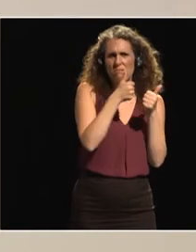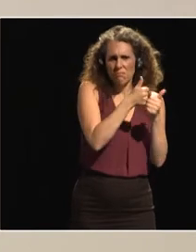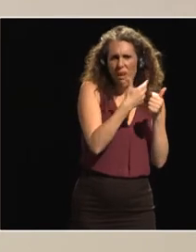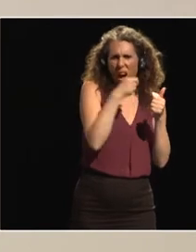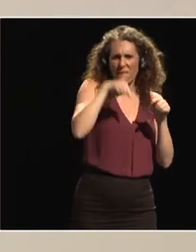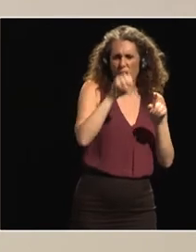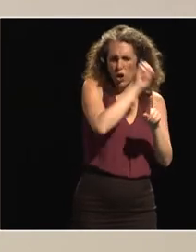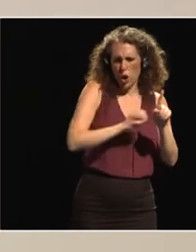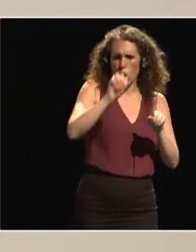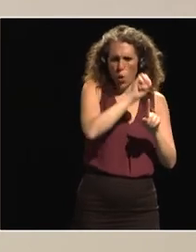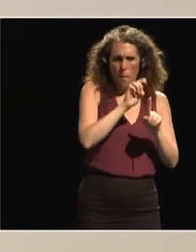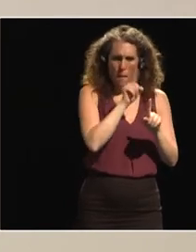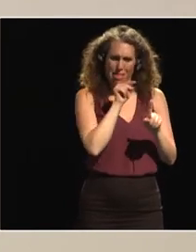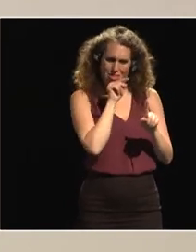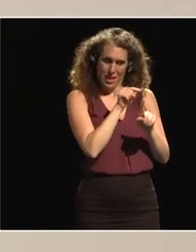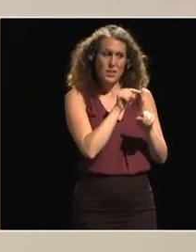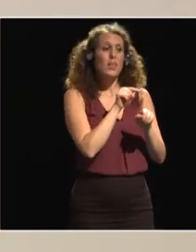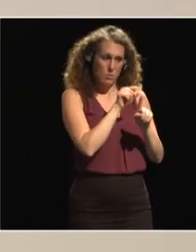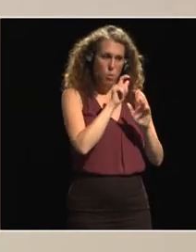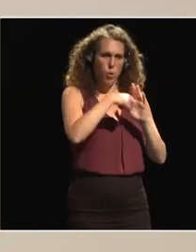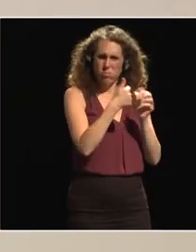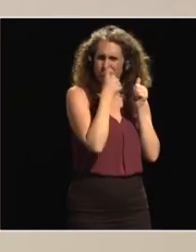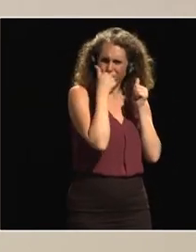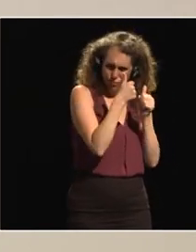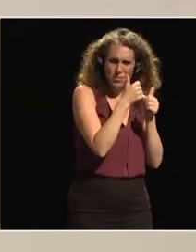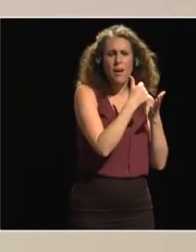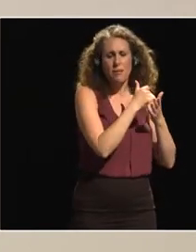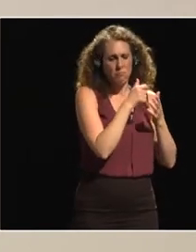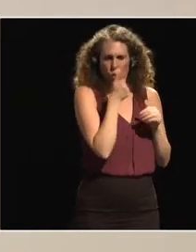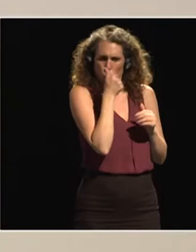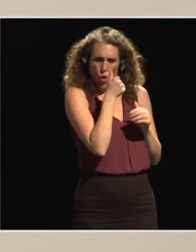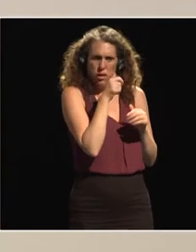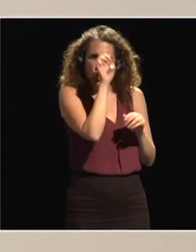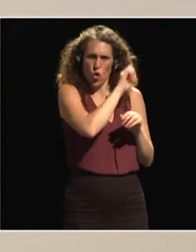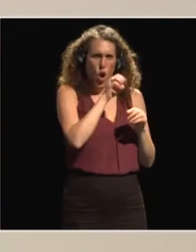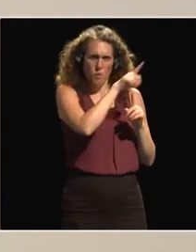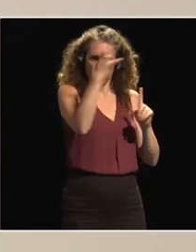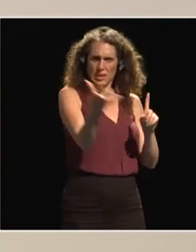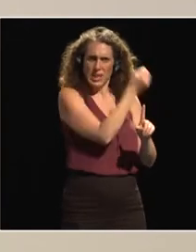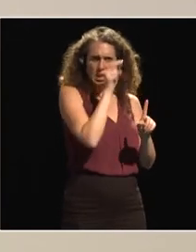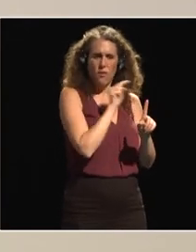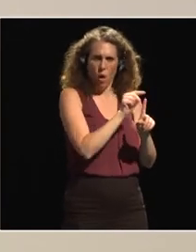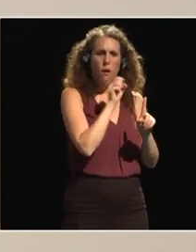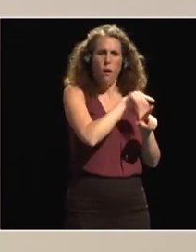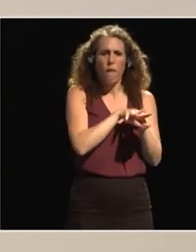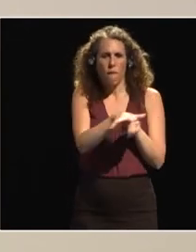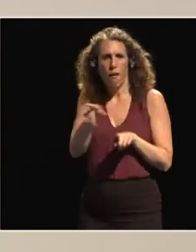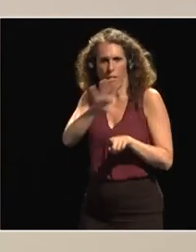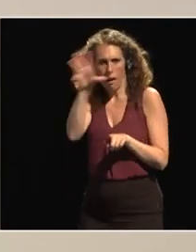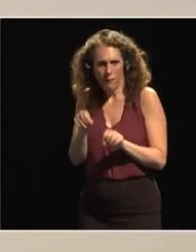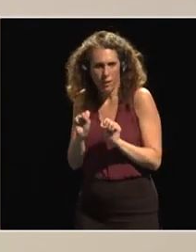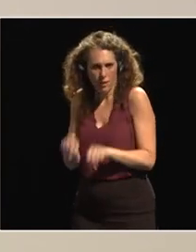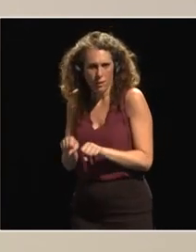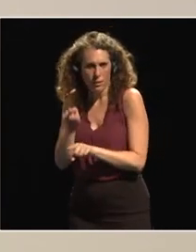a lot of work that we can do together here it has been a very successful model in the European Union and quality is hugely important